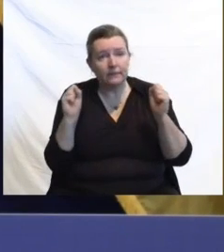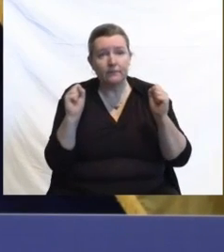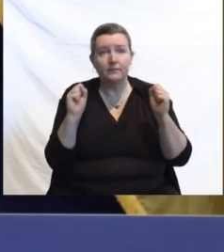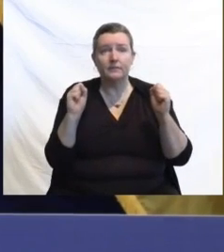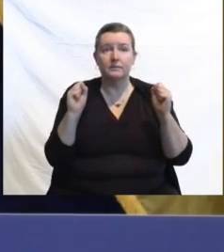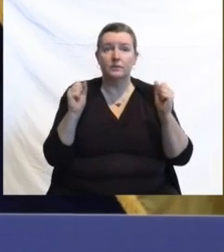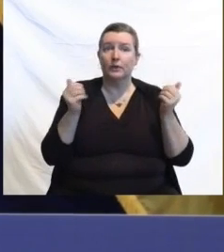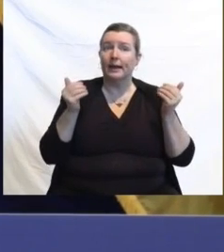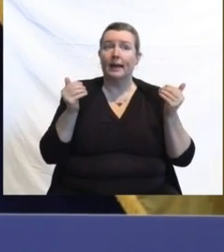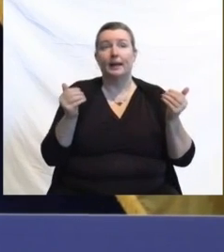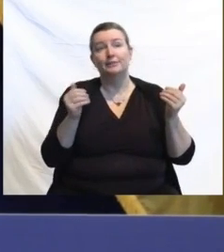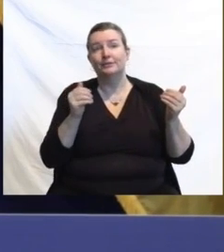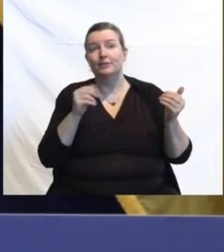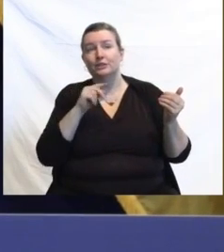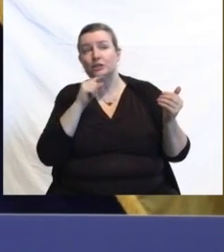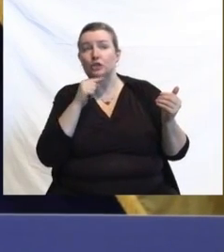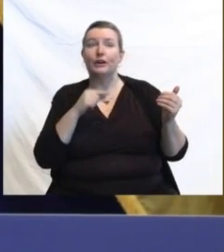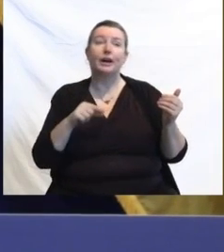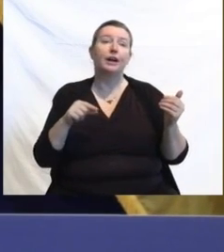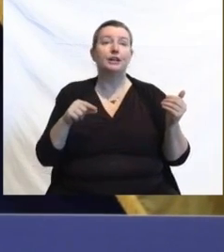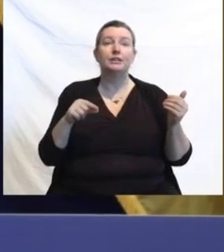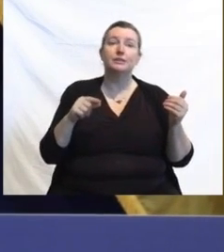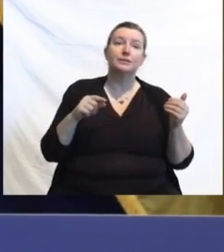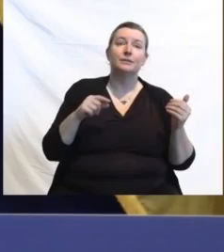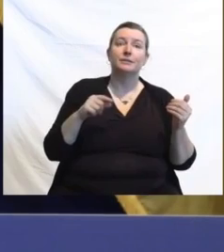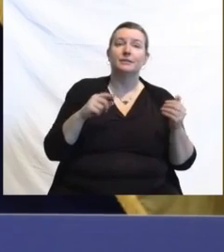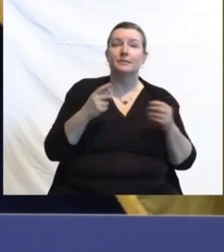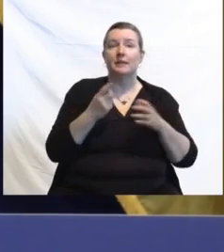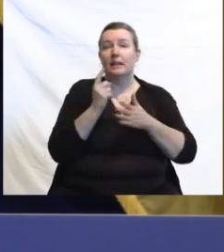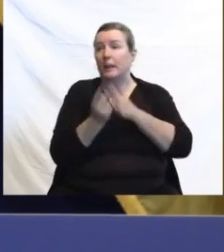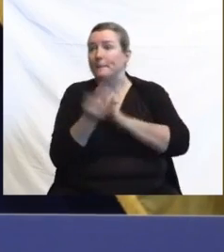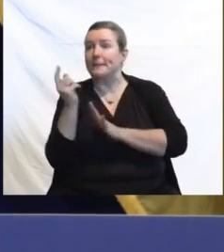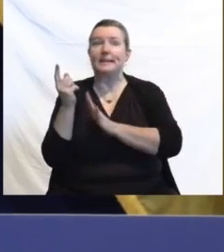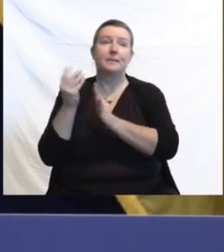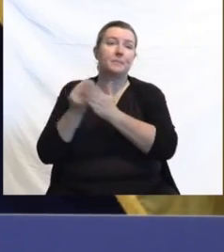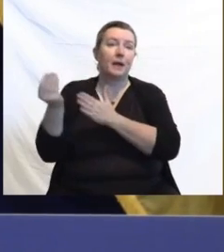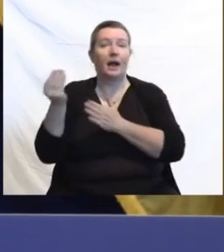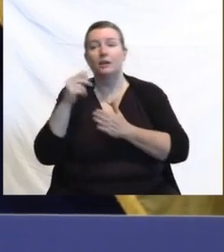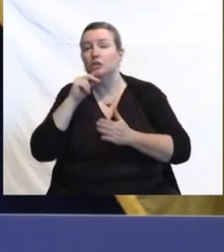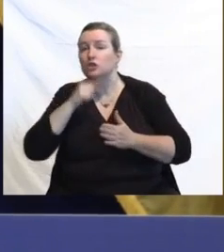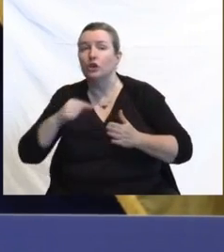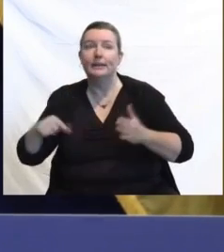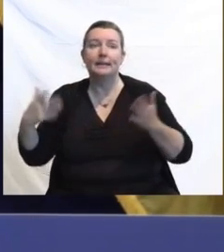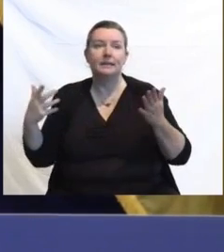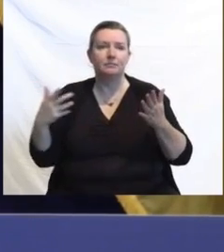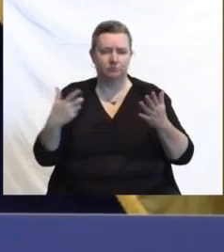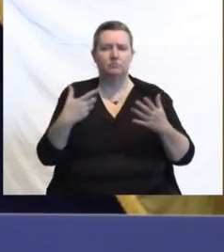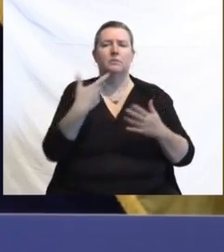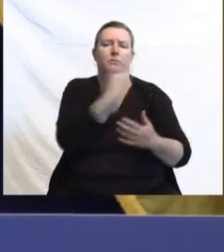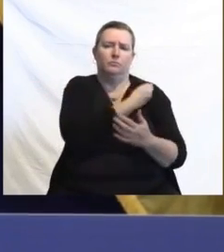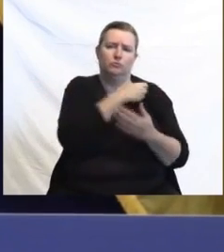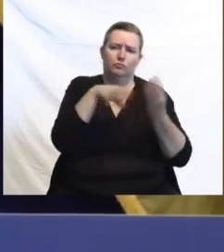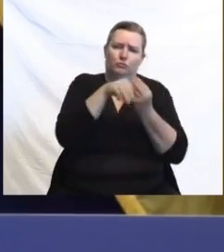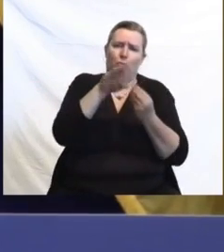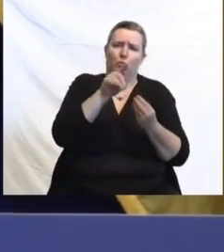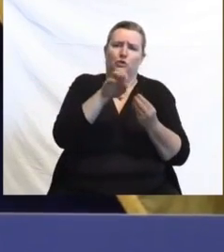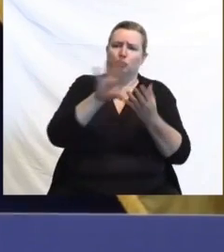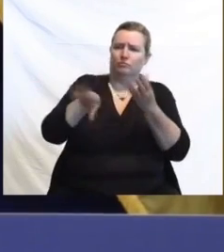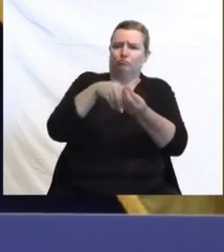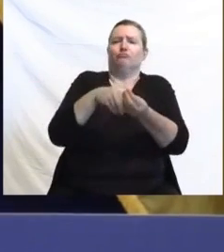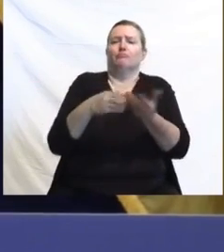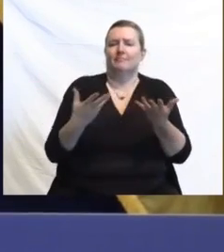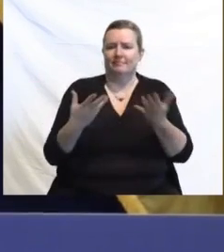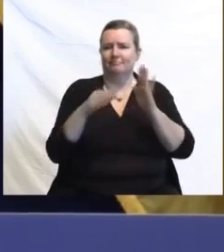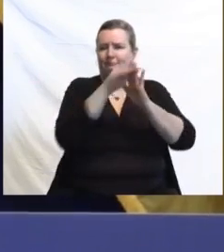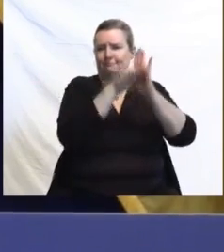refreezer or your last-minute planners go out to buy one, go get your booster shot. With that, please help me welcome the woman who needs no